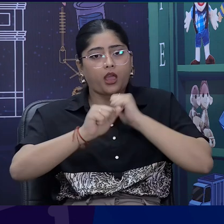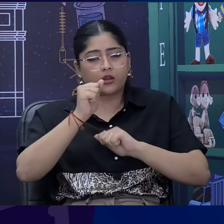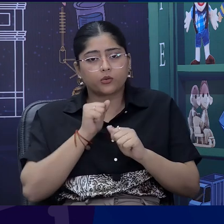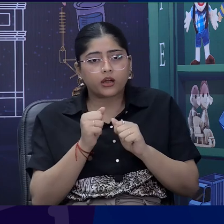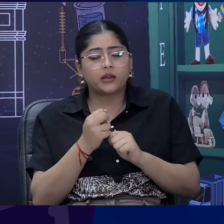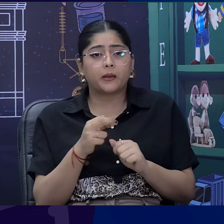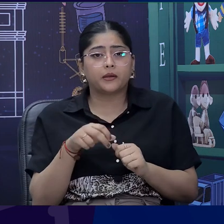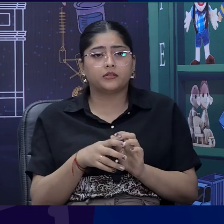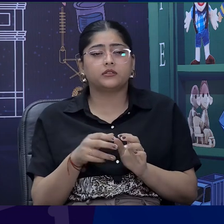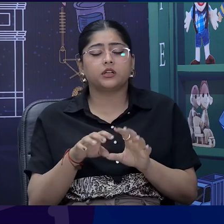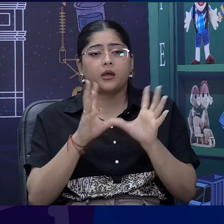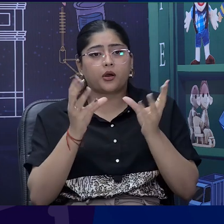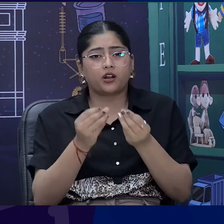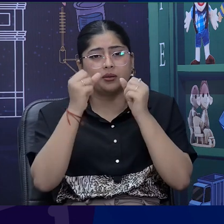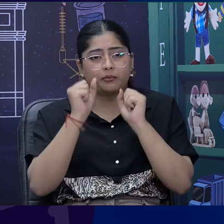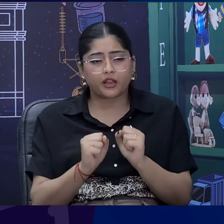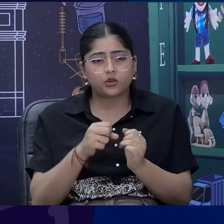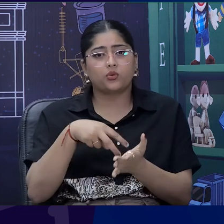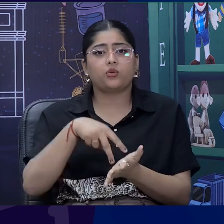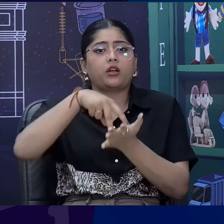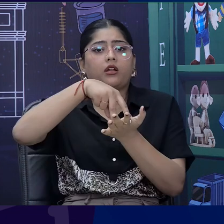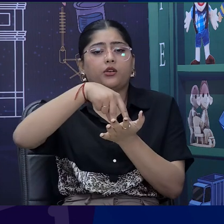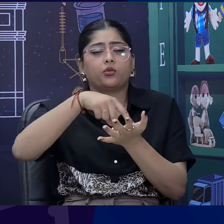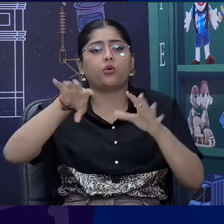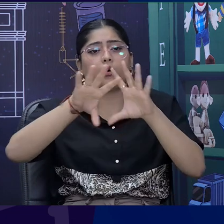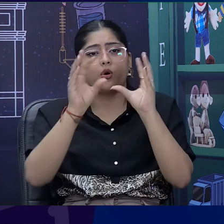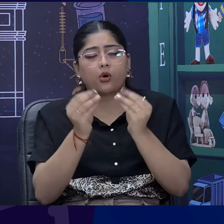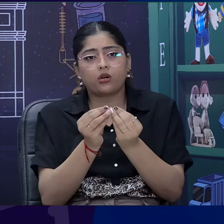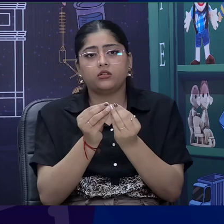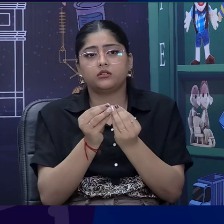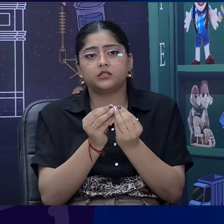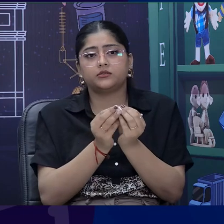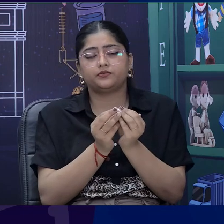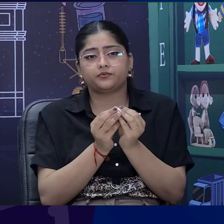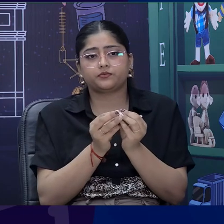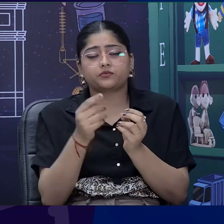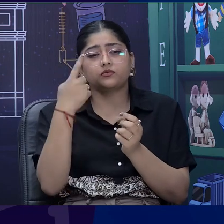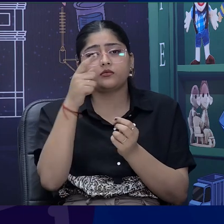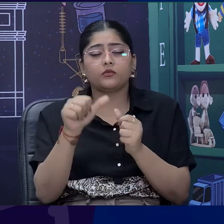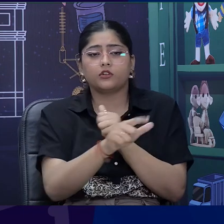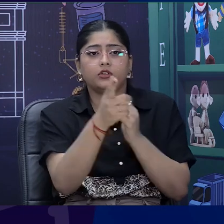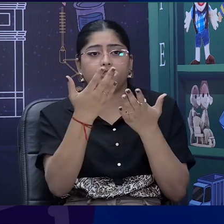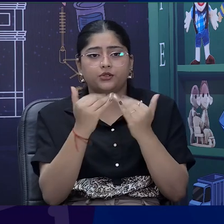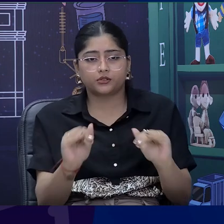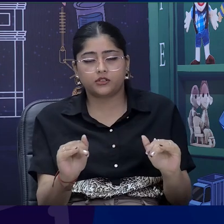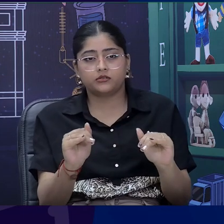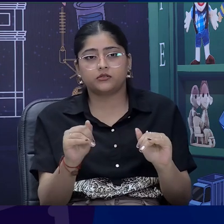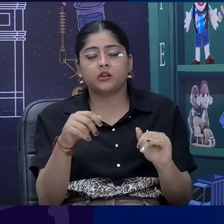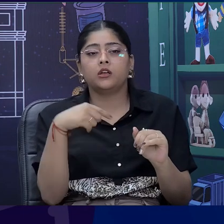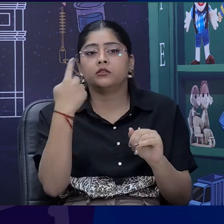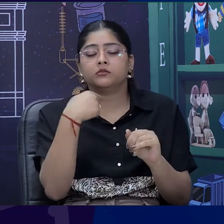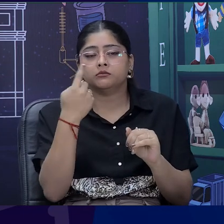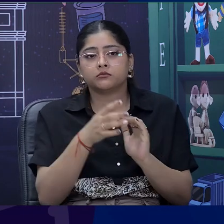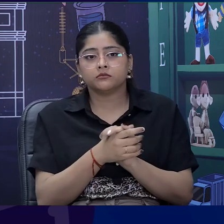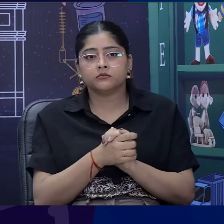forward and sitting down and all these things. So, these exercises are for all children, but children who are